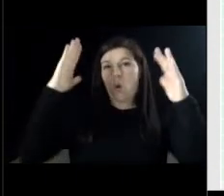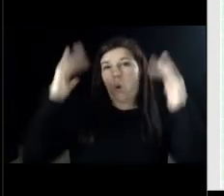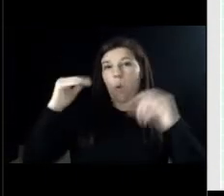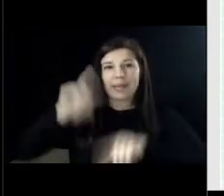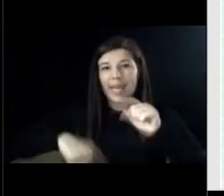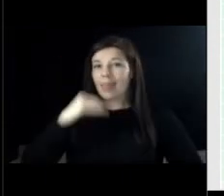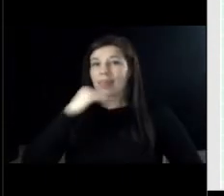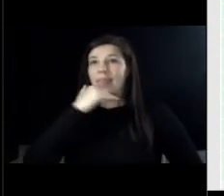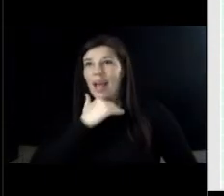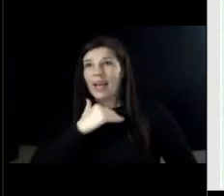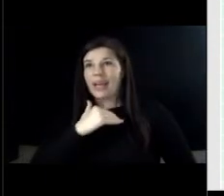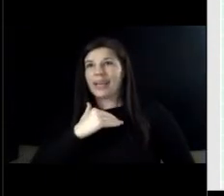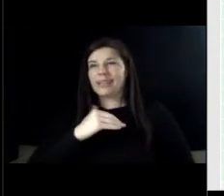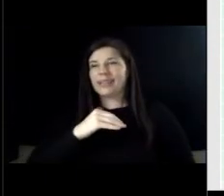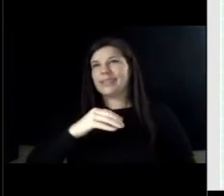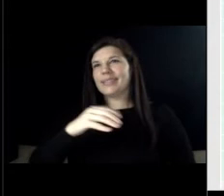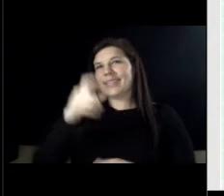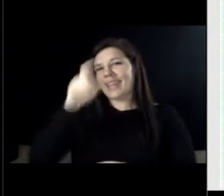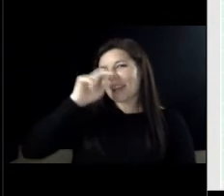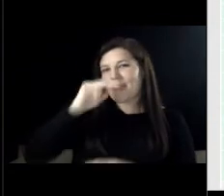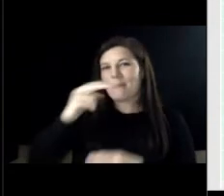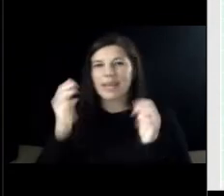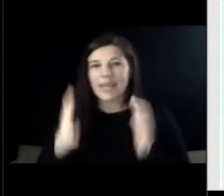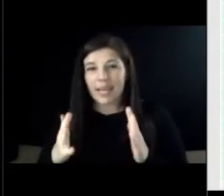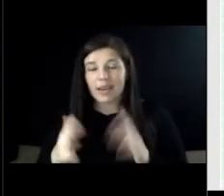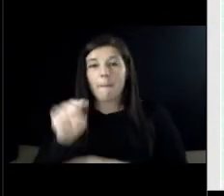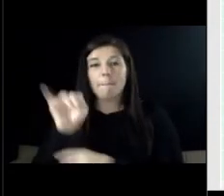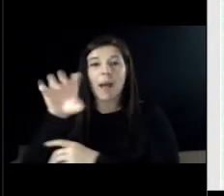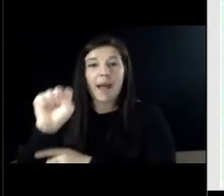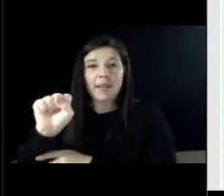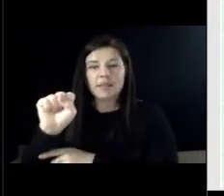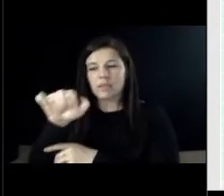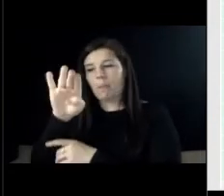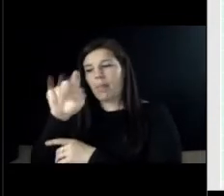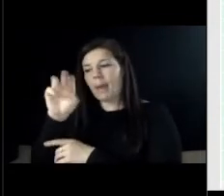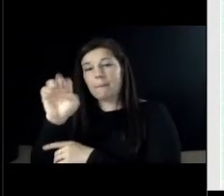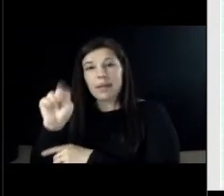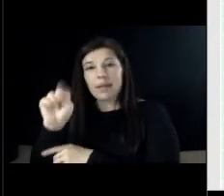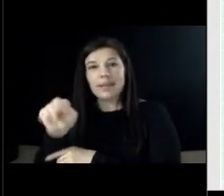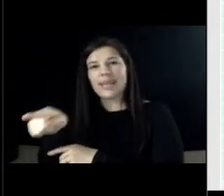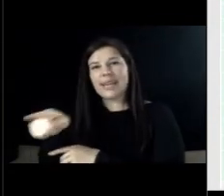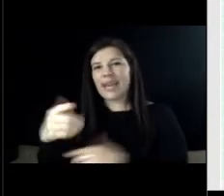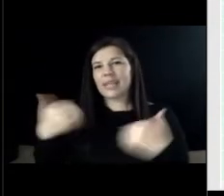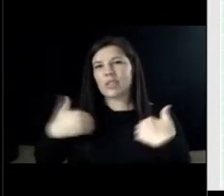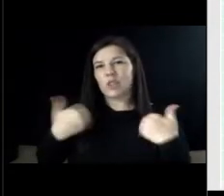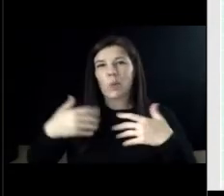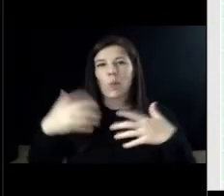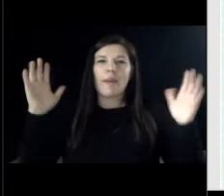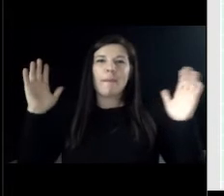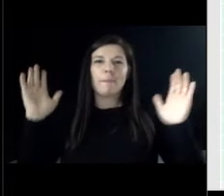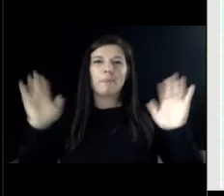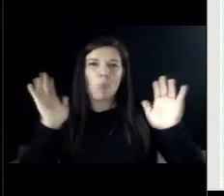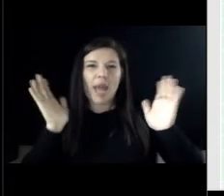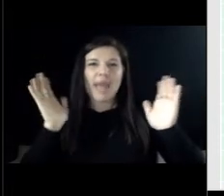comedian miles blackman the youth praise dancer uh chris freeman is a motivational